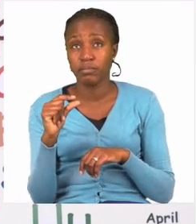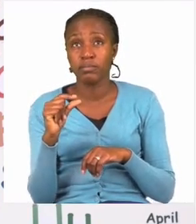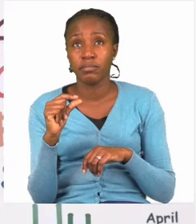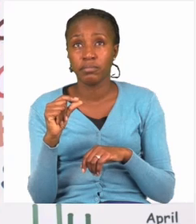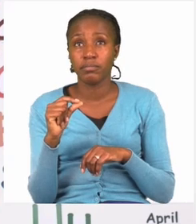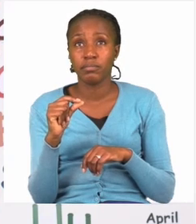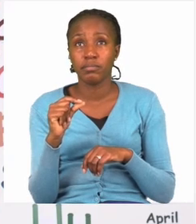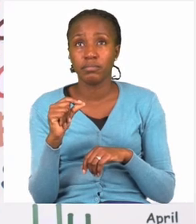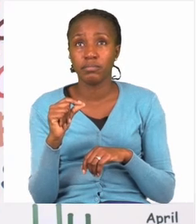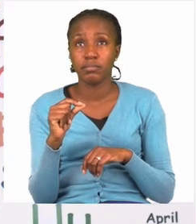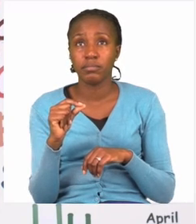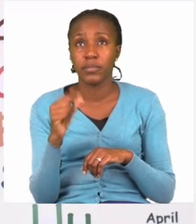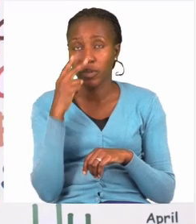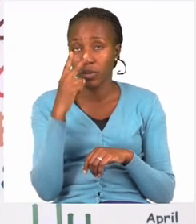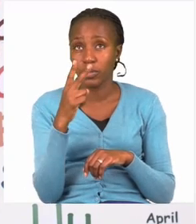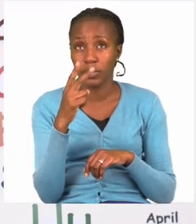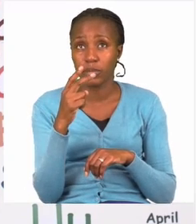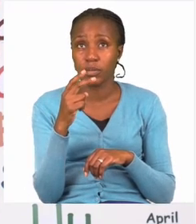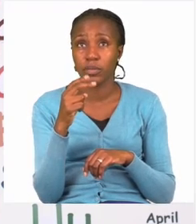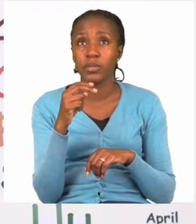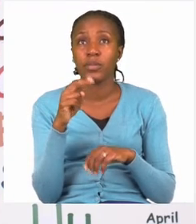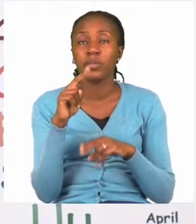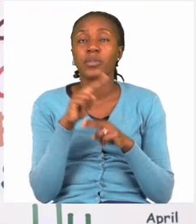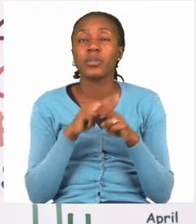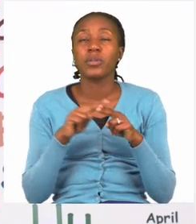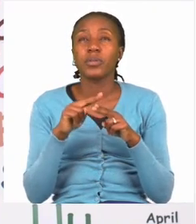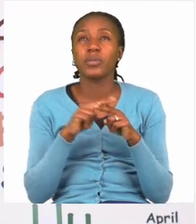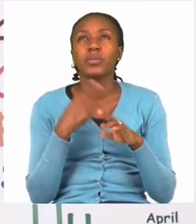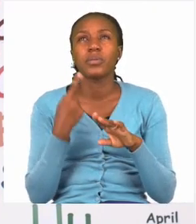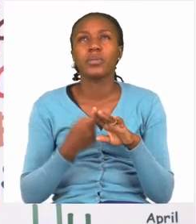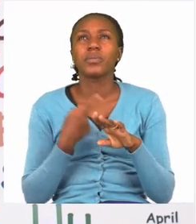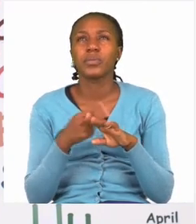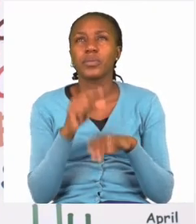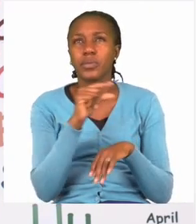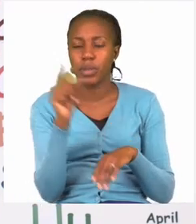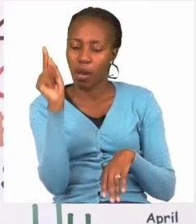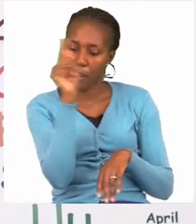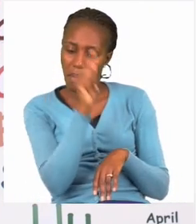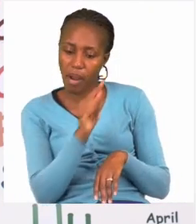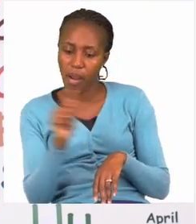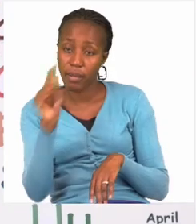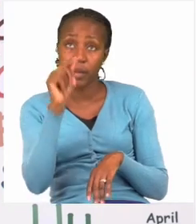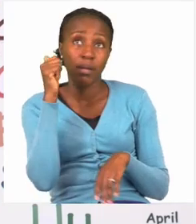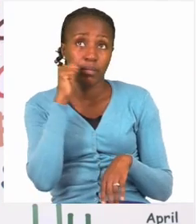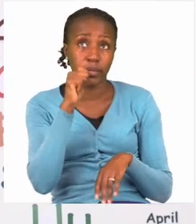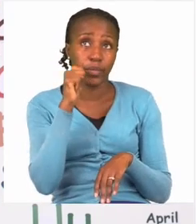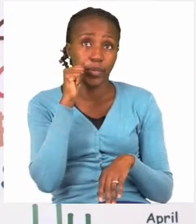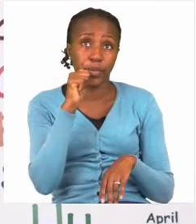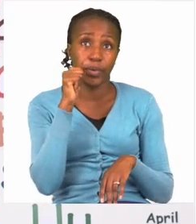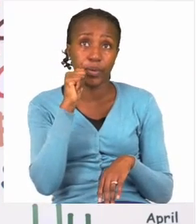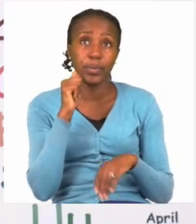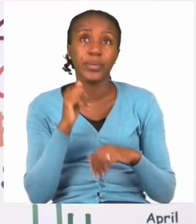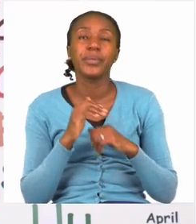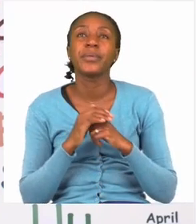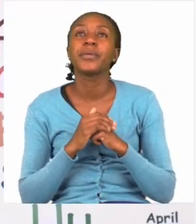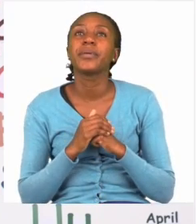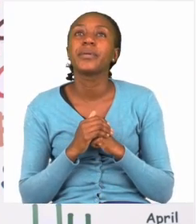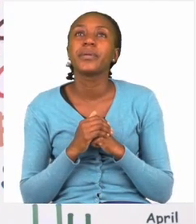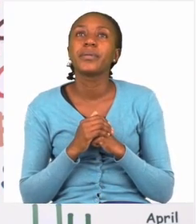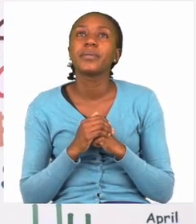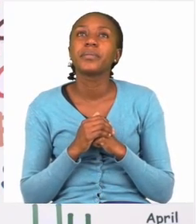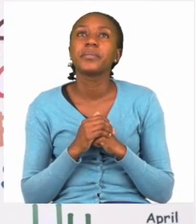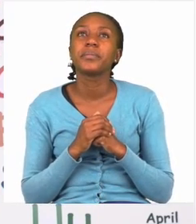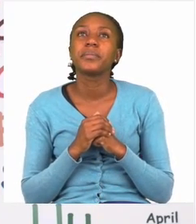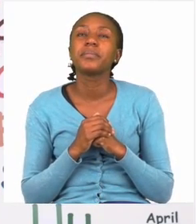you've found a sight word, you must go ahead and circle the word.